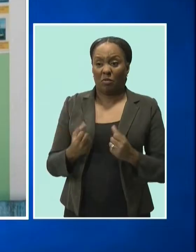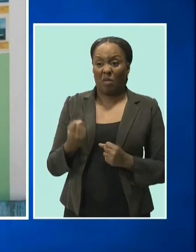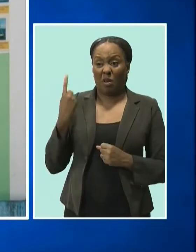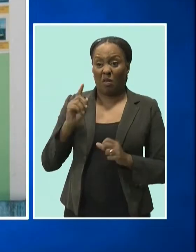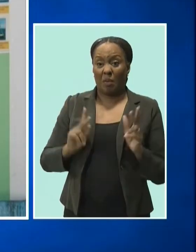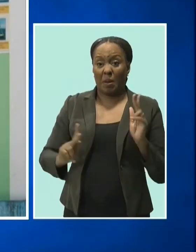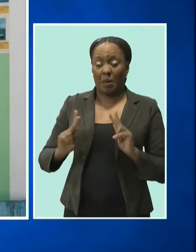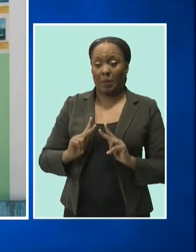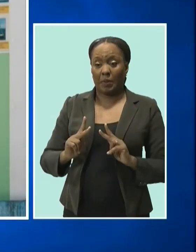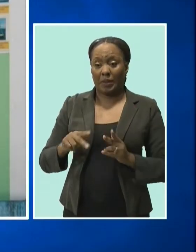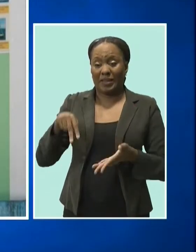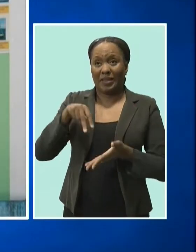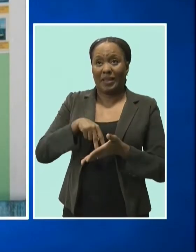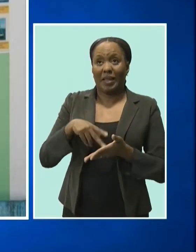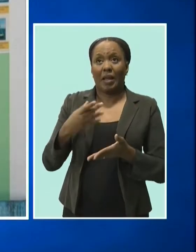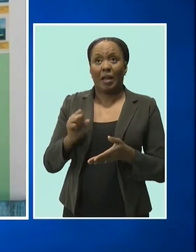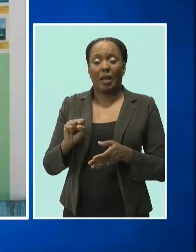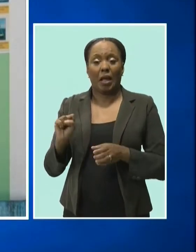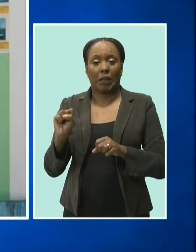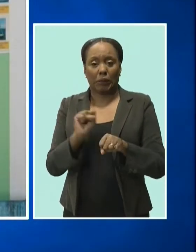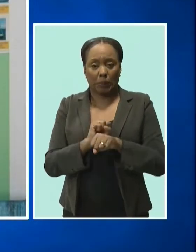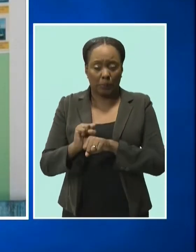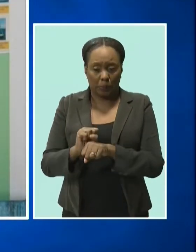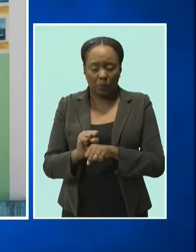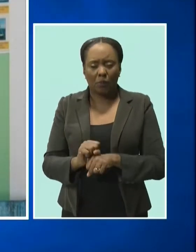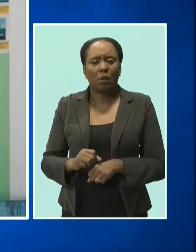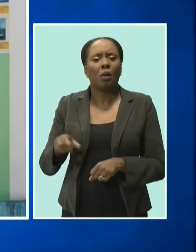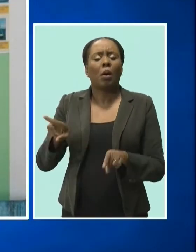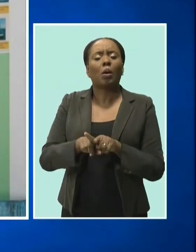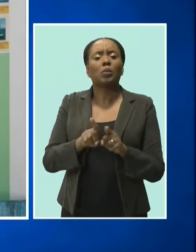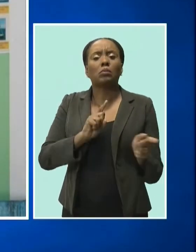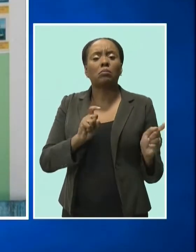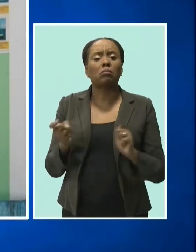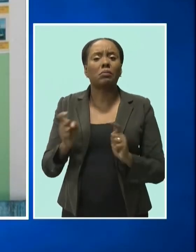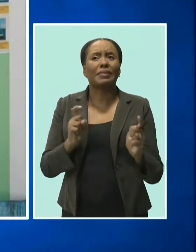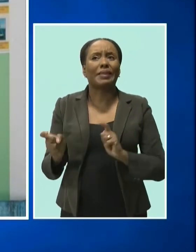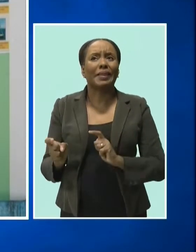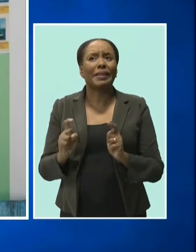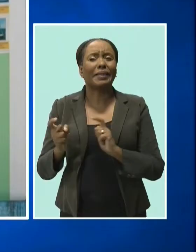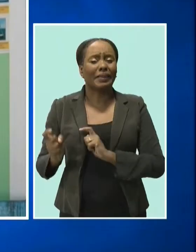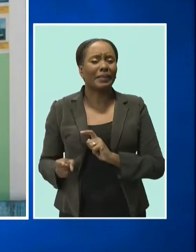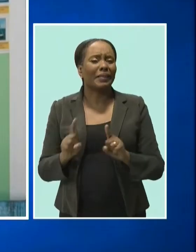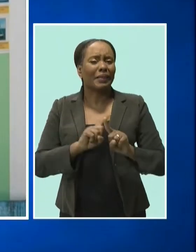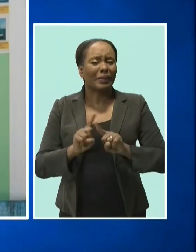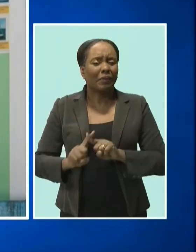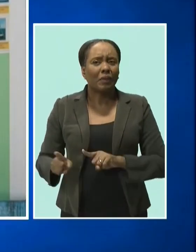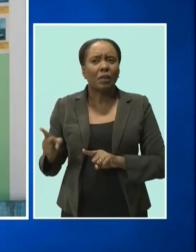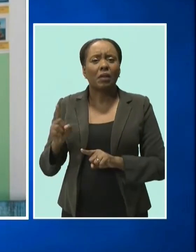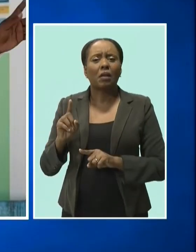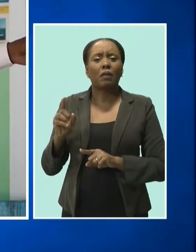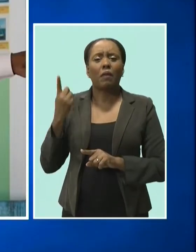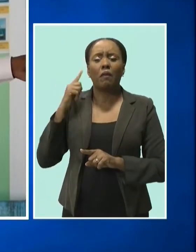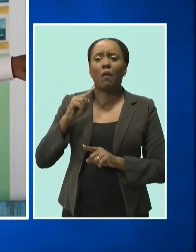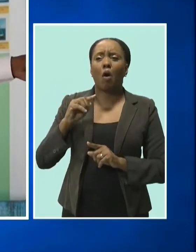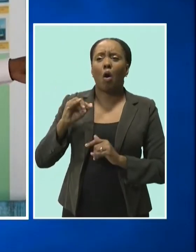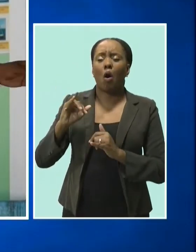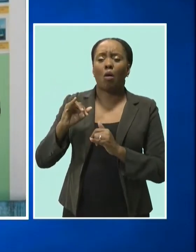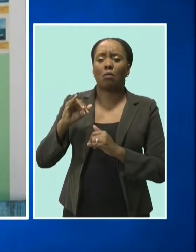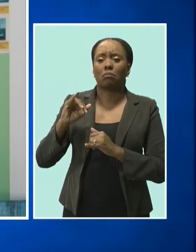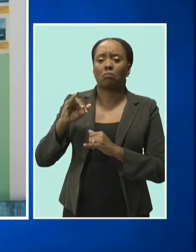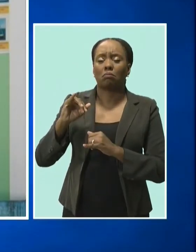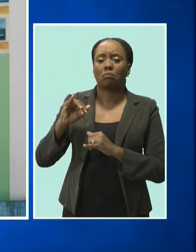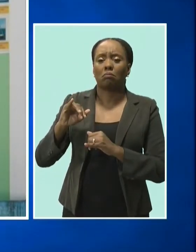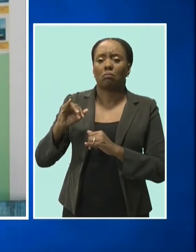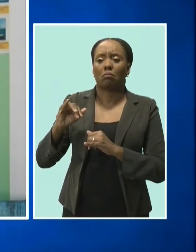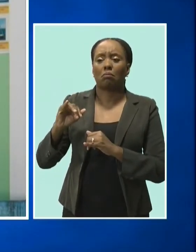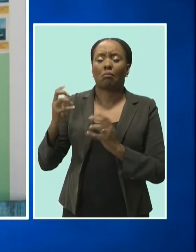that allows us to meet international phytosanitary standards, which is a commercial quartz. We've renovated the bathrooms. We've added a bathroom